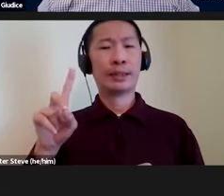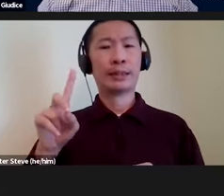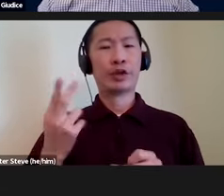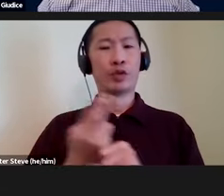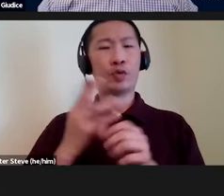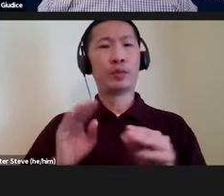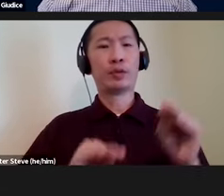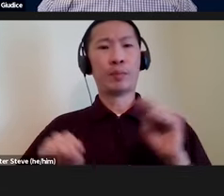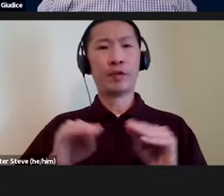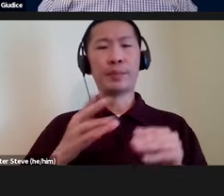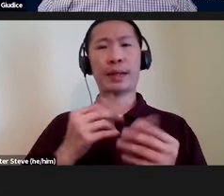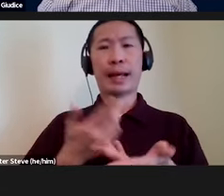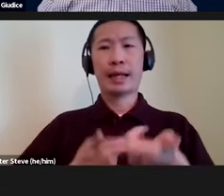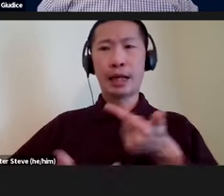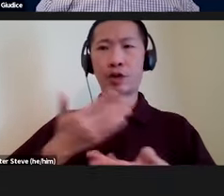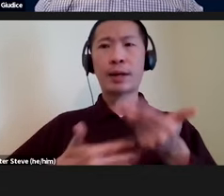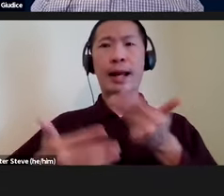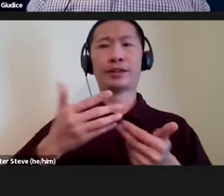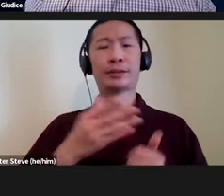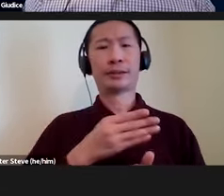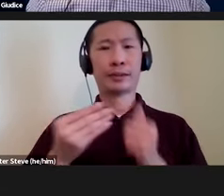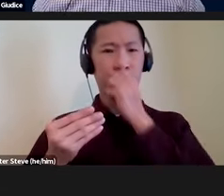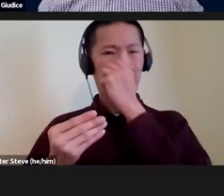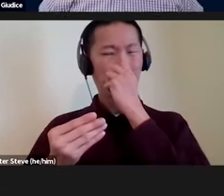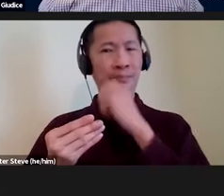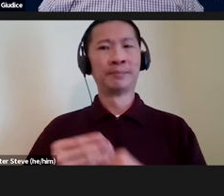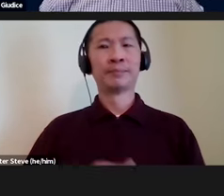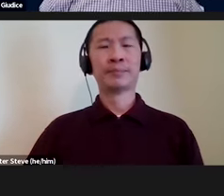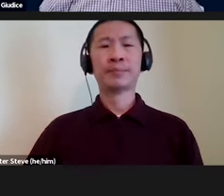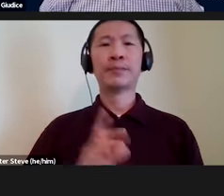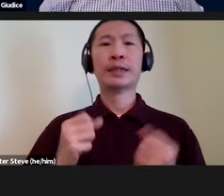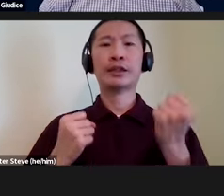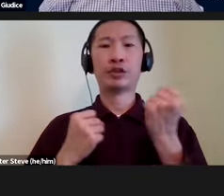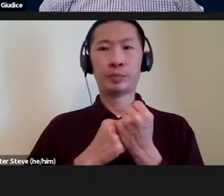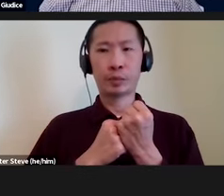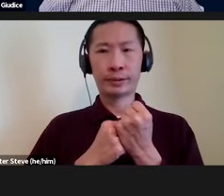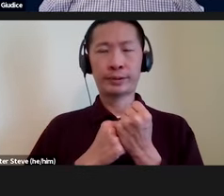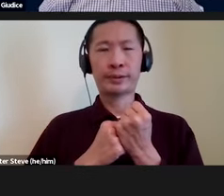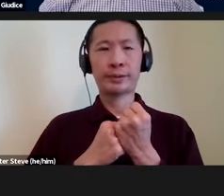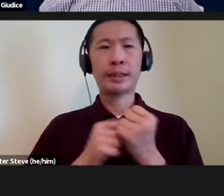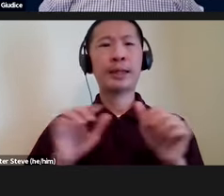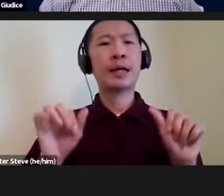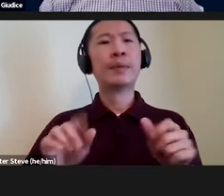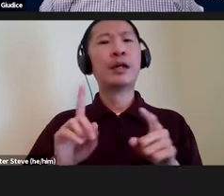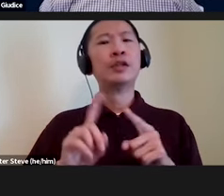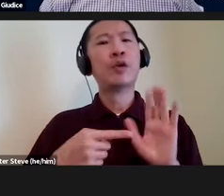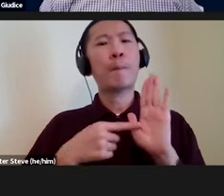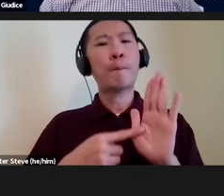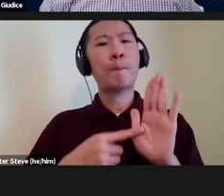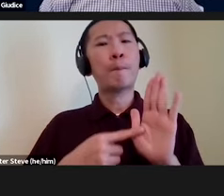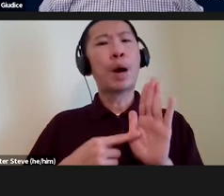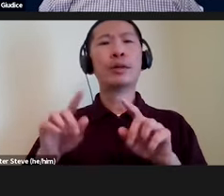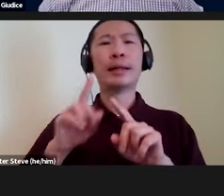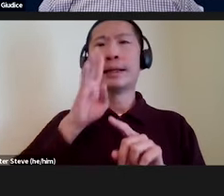user movement and interactions. And it supports the ability to model and simulate